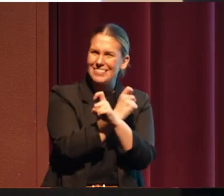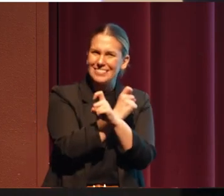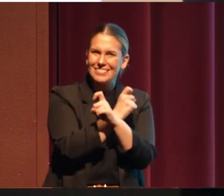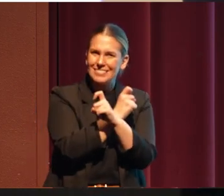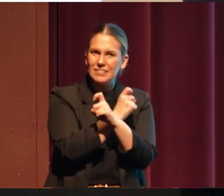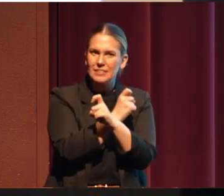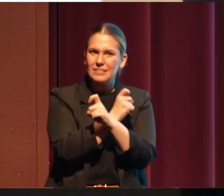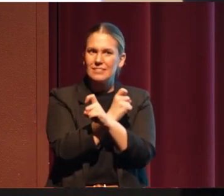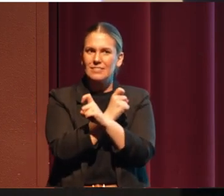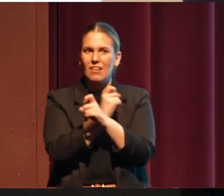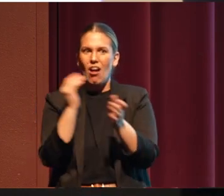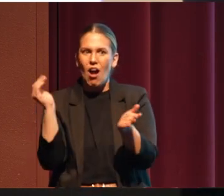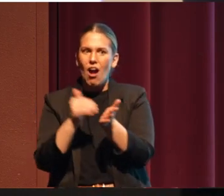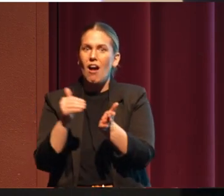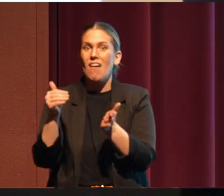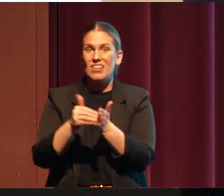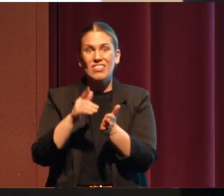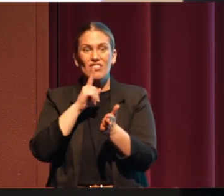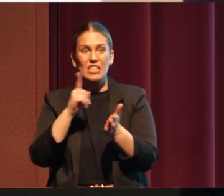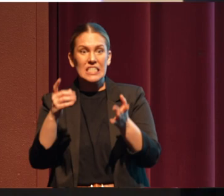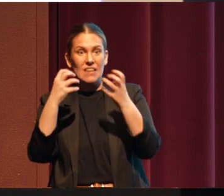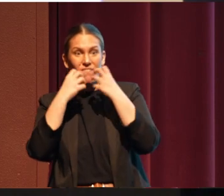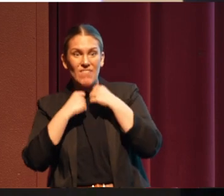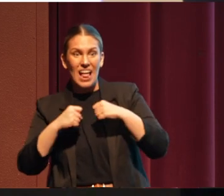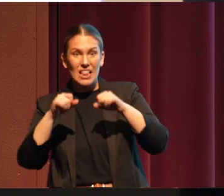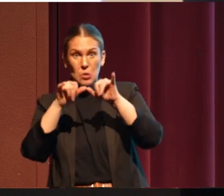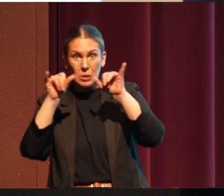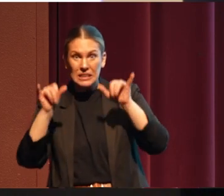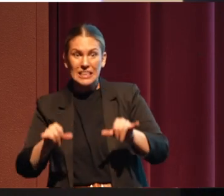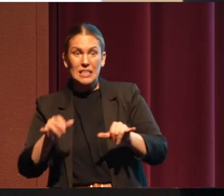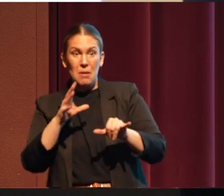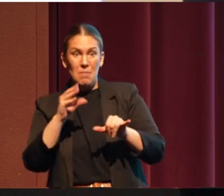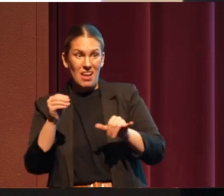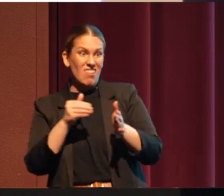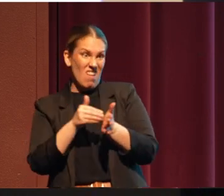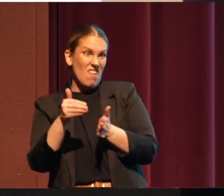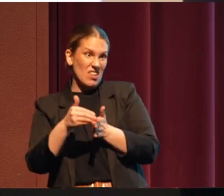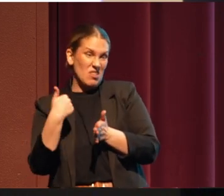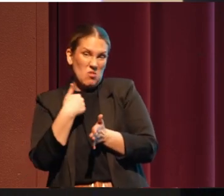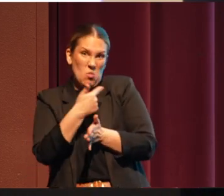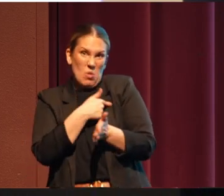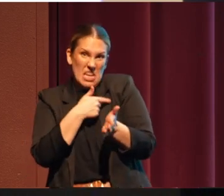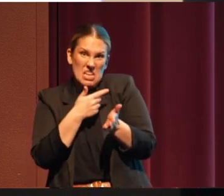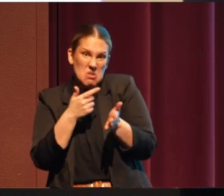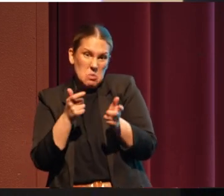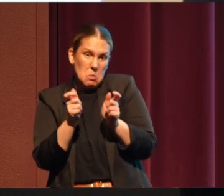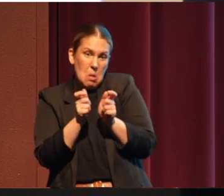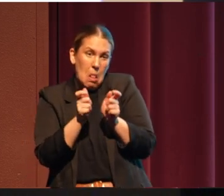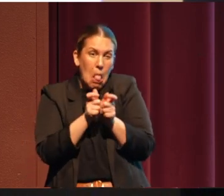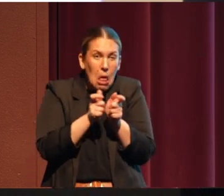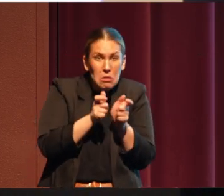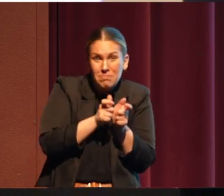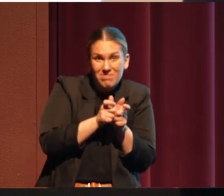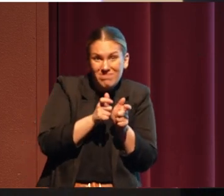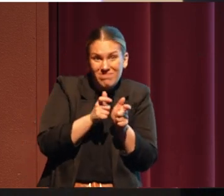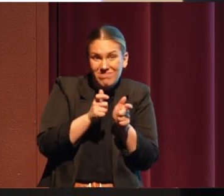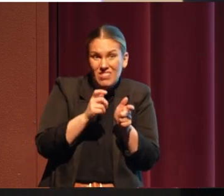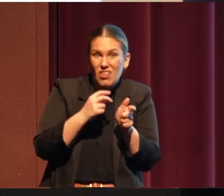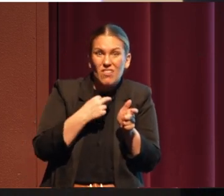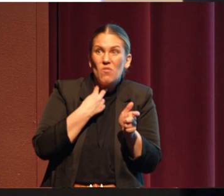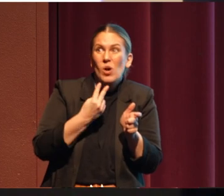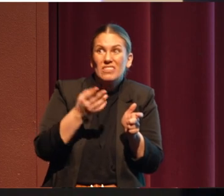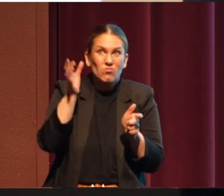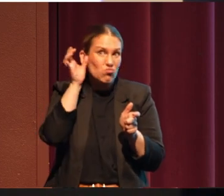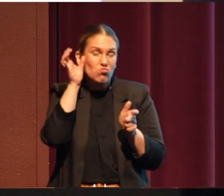a conflicting value system. And often we are in the minority, and so our voice is less likely to be heard. And then